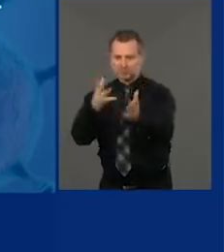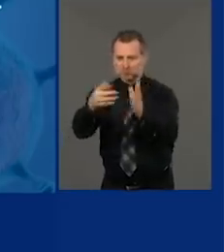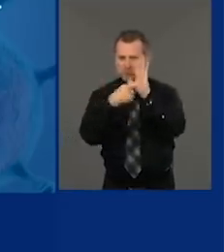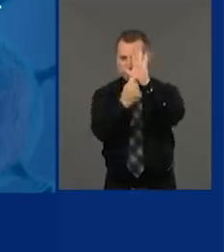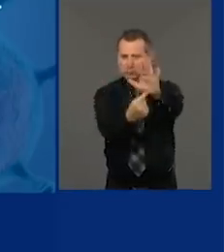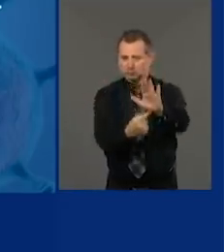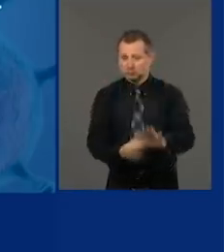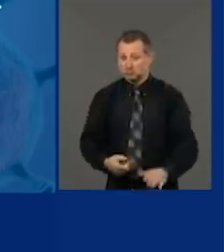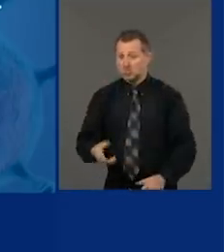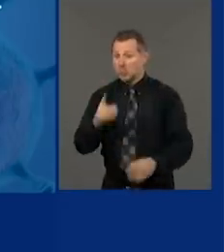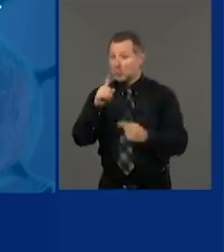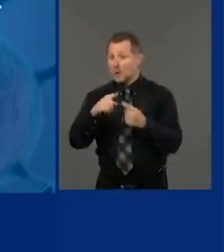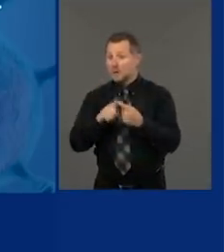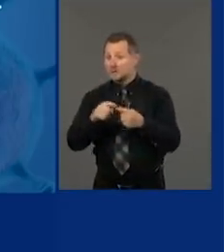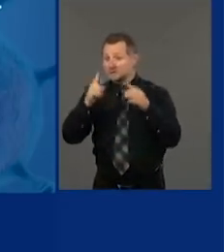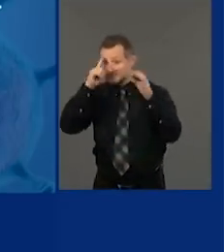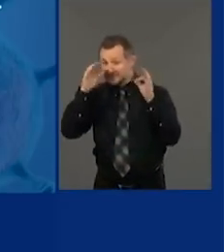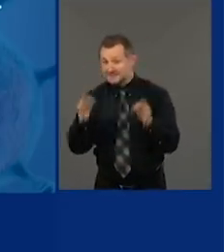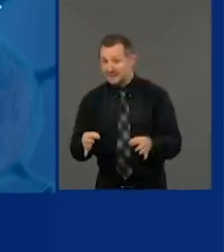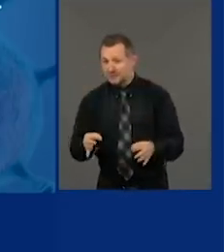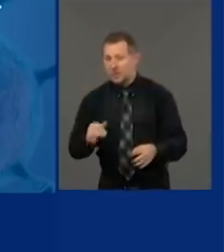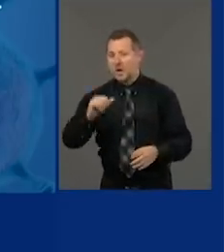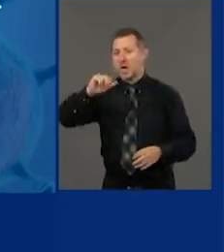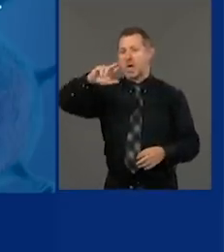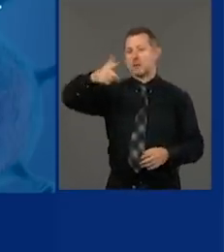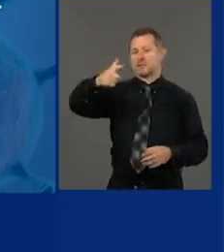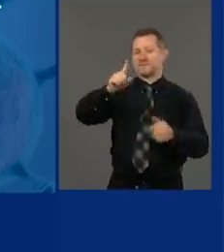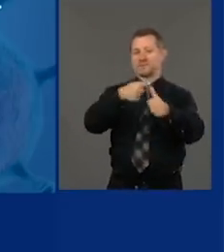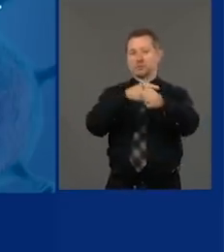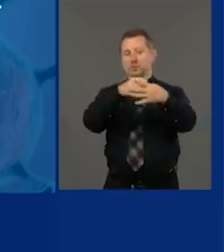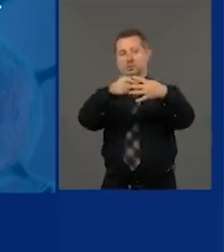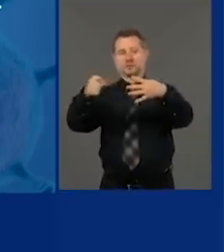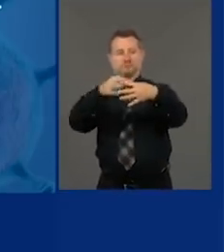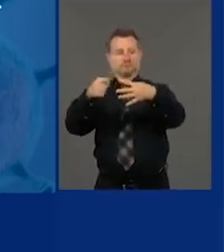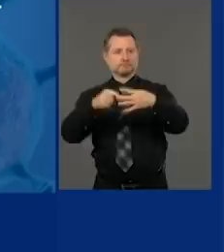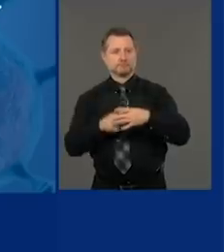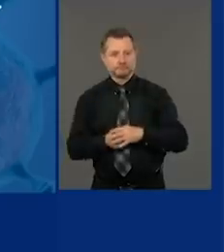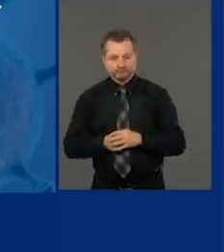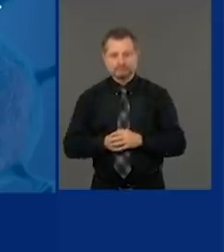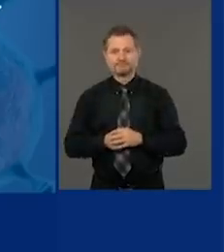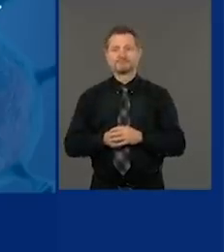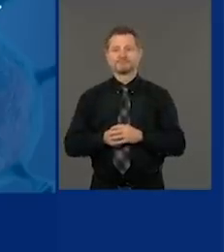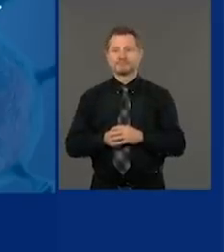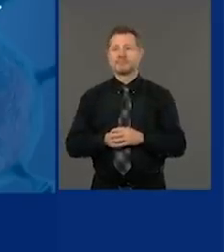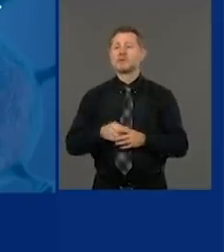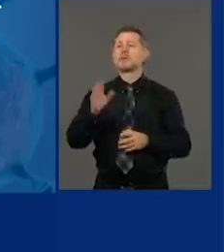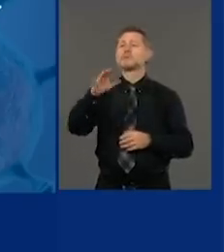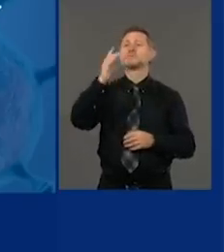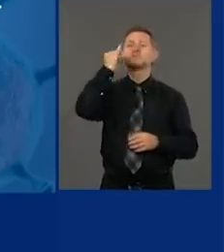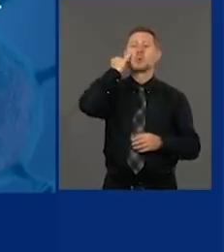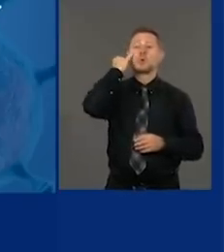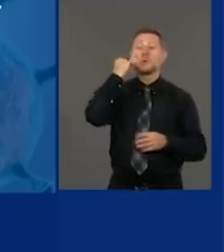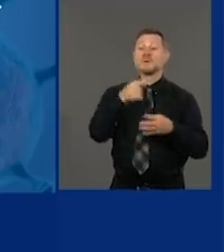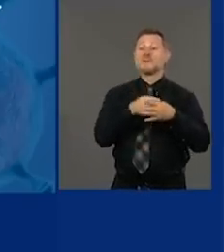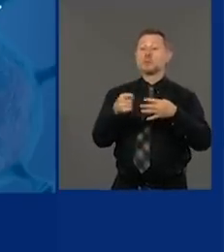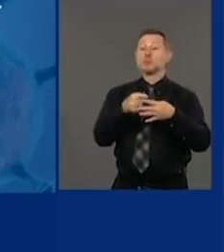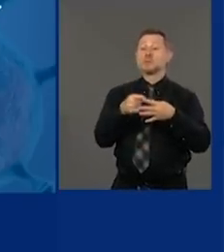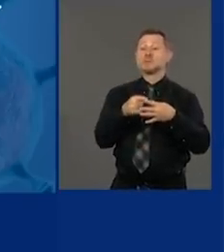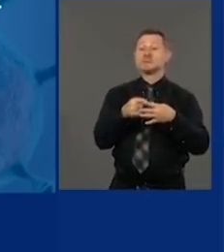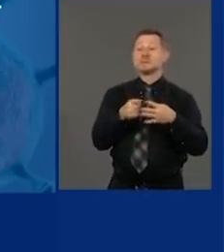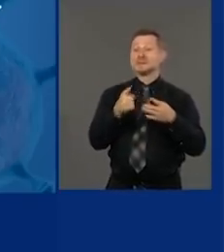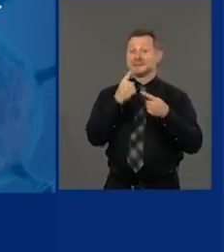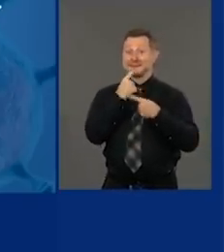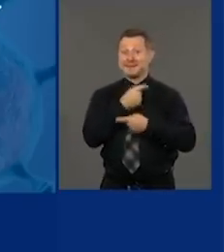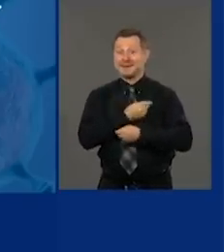August. The second question is what happens if between the first week in August and